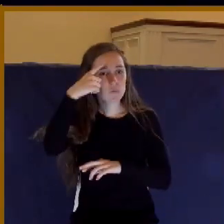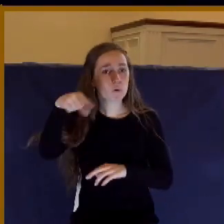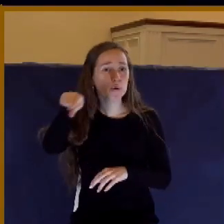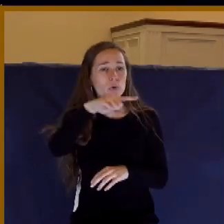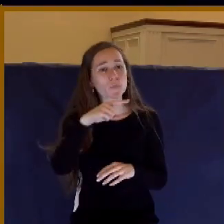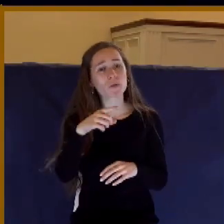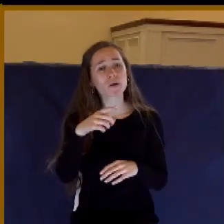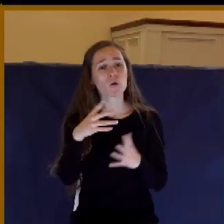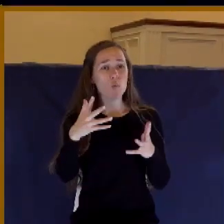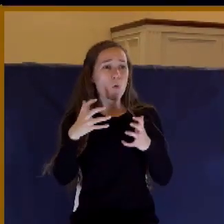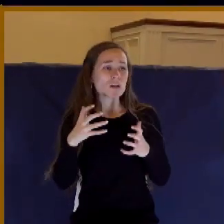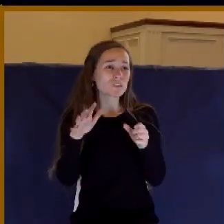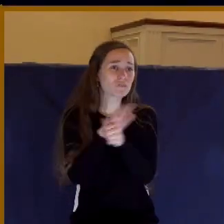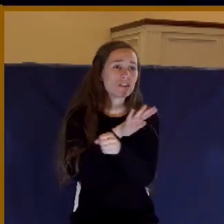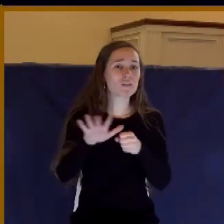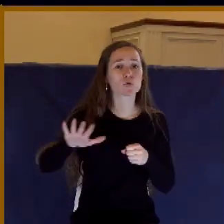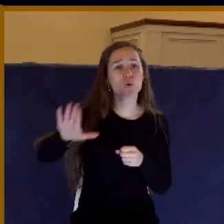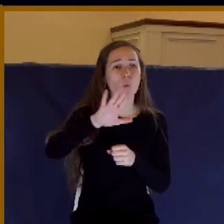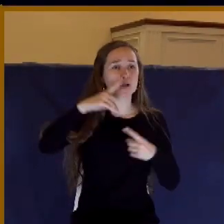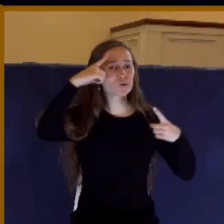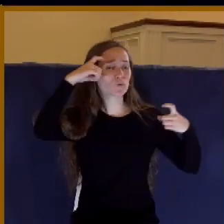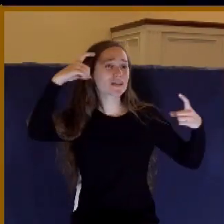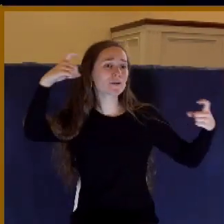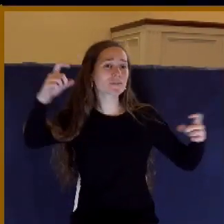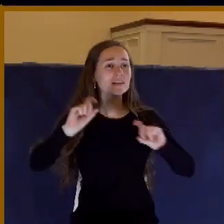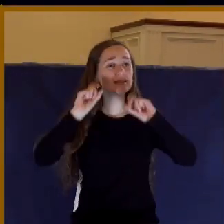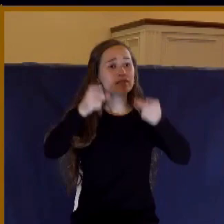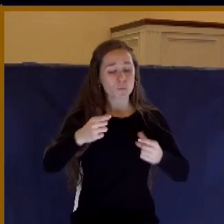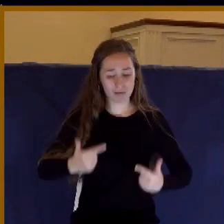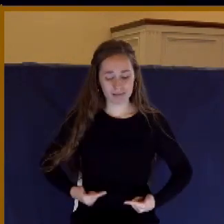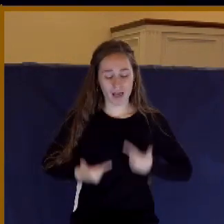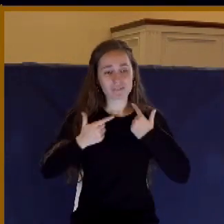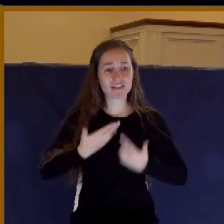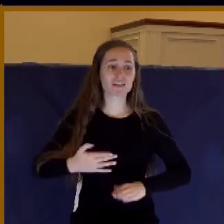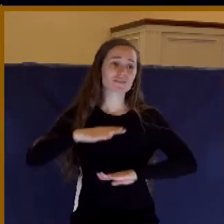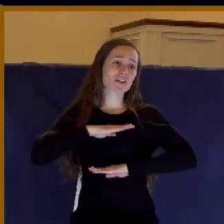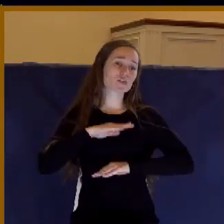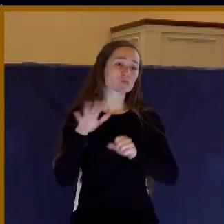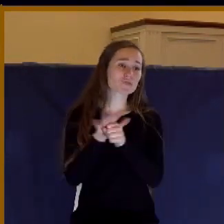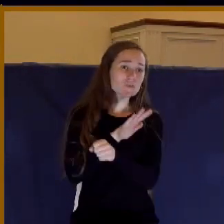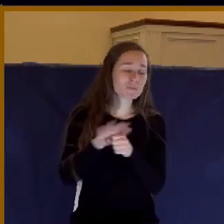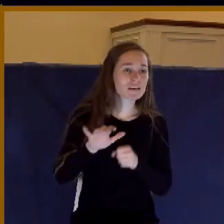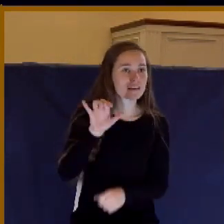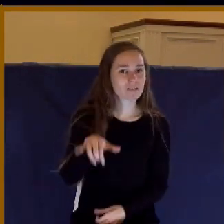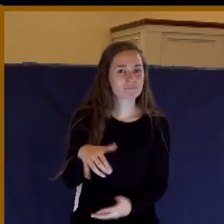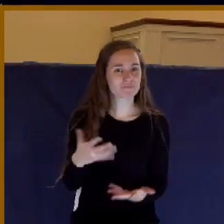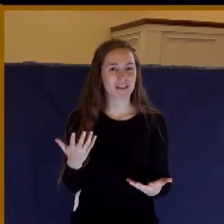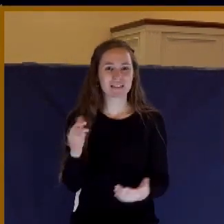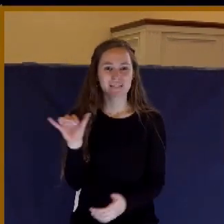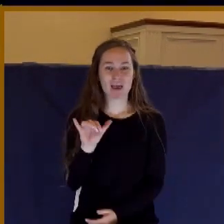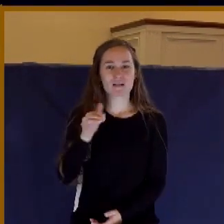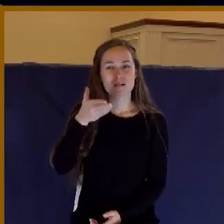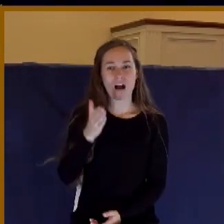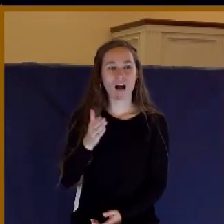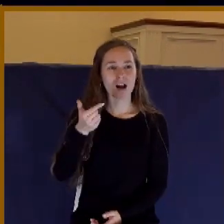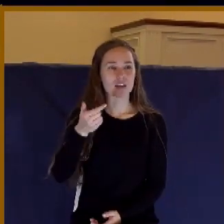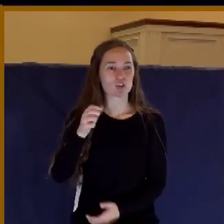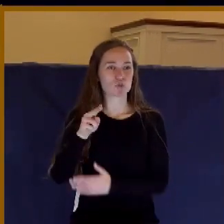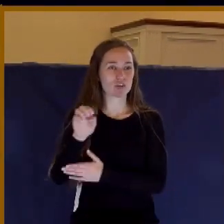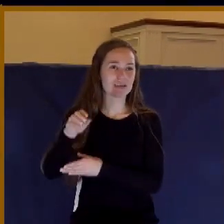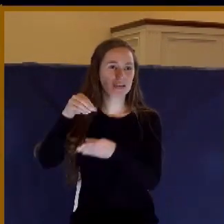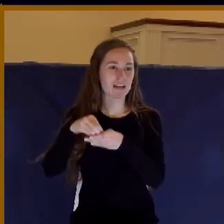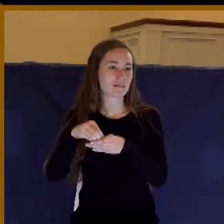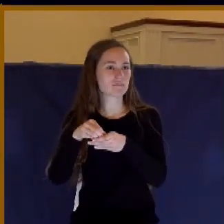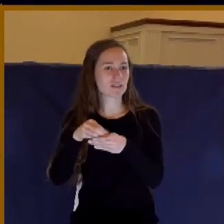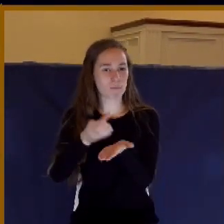dreams, give you a life of satisfaction and fulfillment. You know, we treat God like He's a genie in the Bible, like it's the